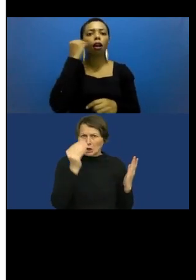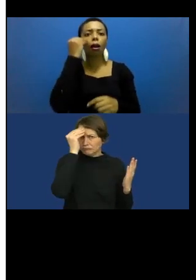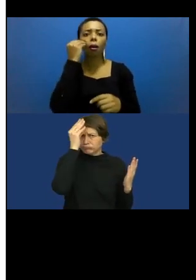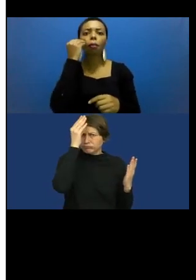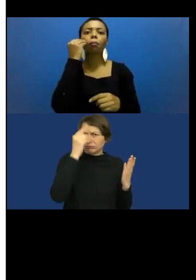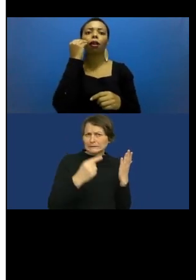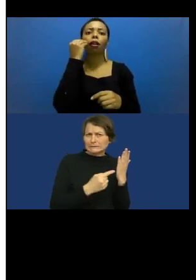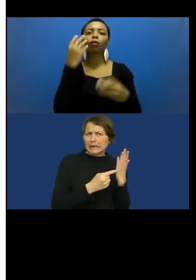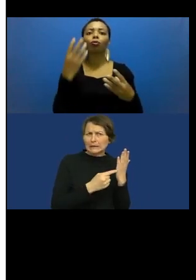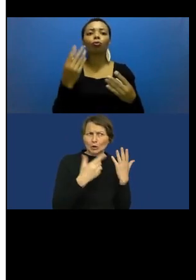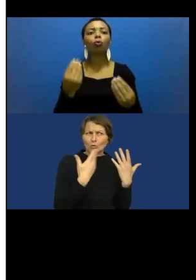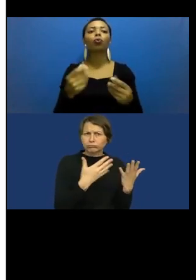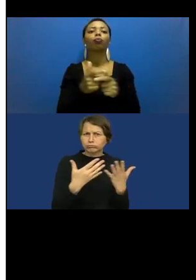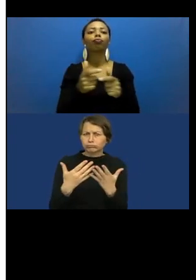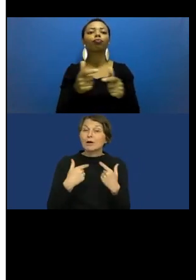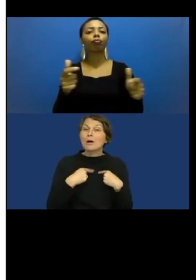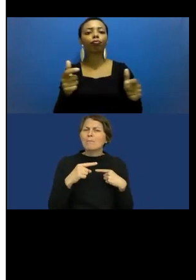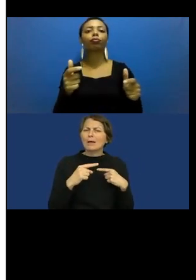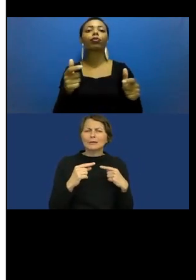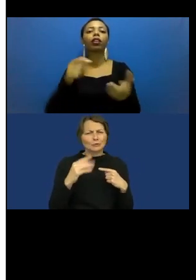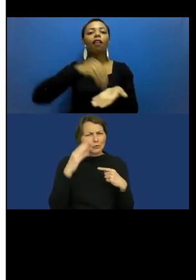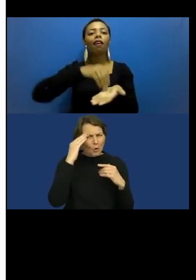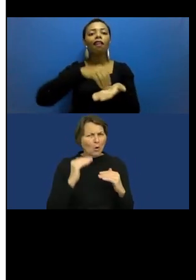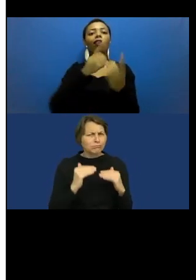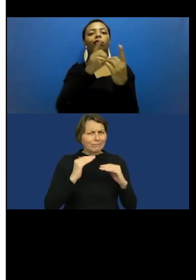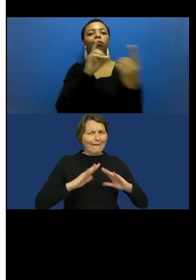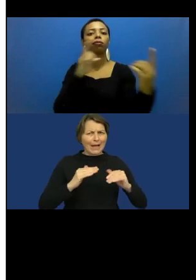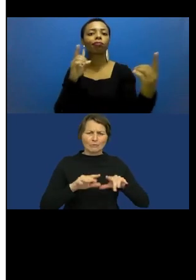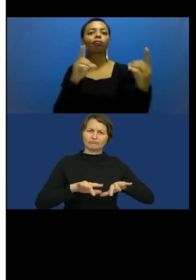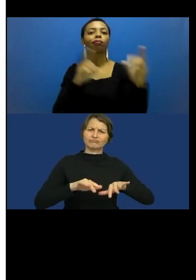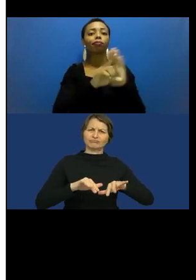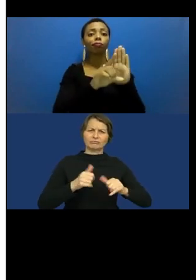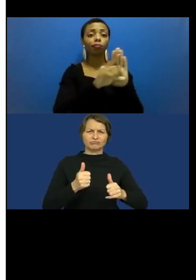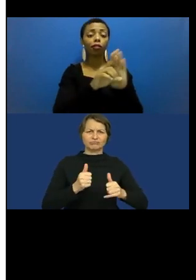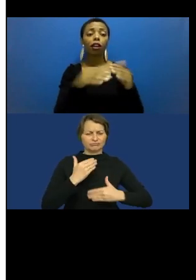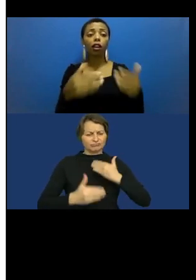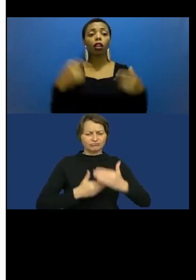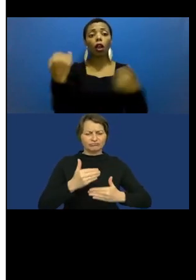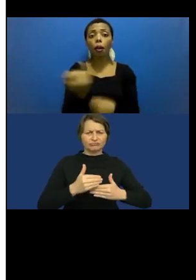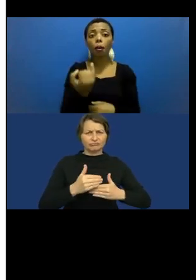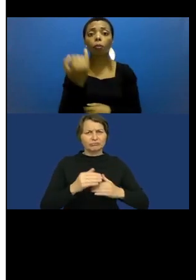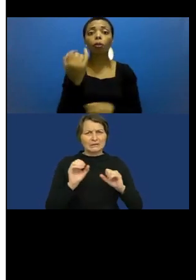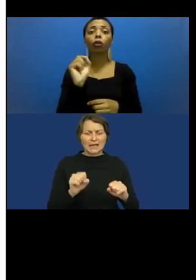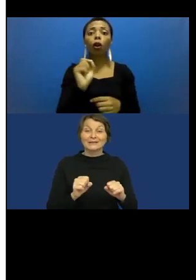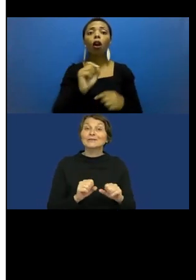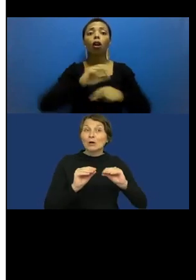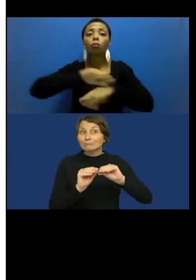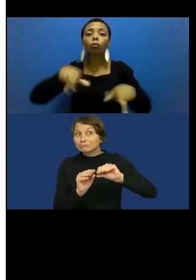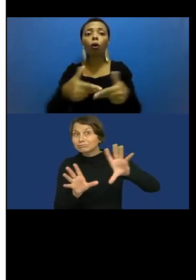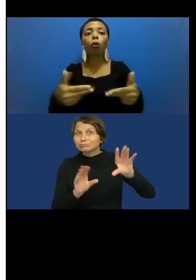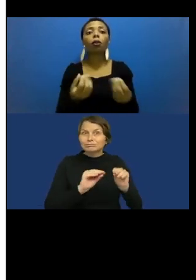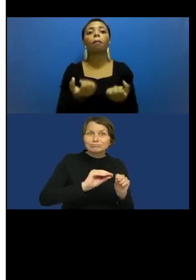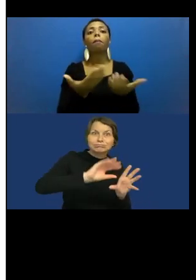digital literacy. Digitalization is expected to enable large benefits for society